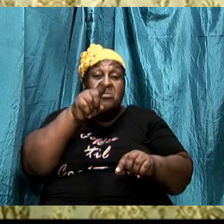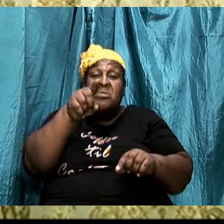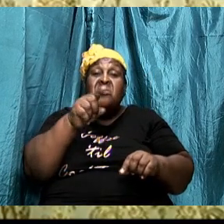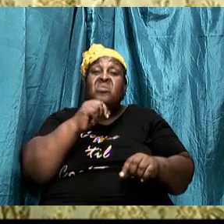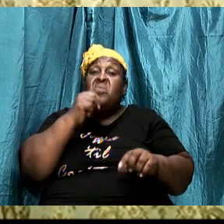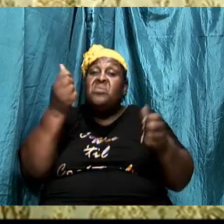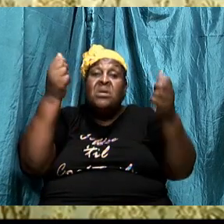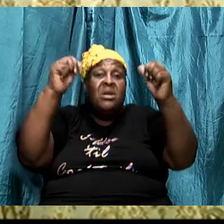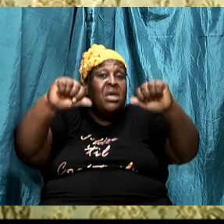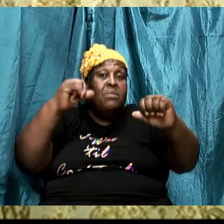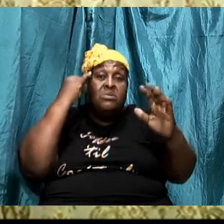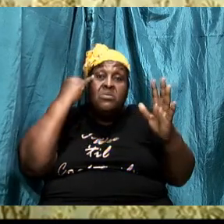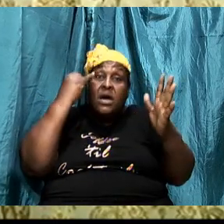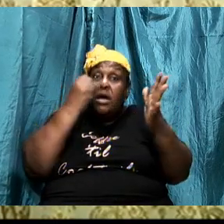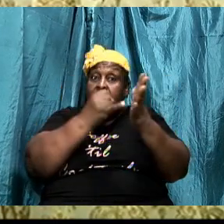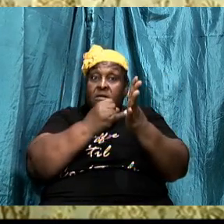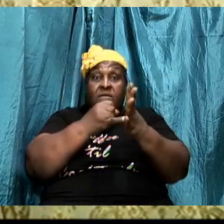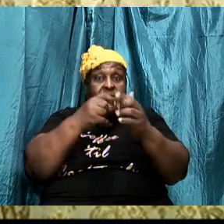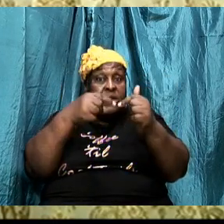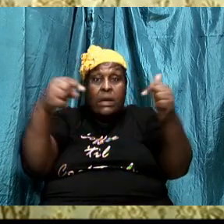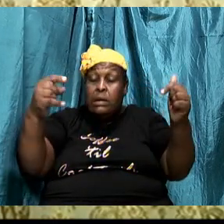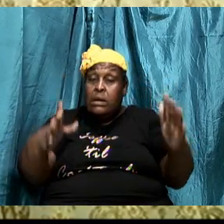not be able to identify the enemy